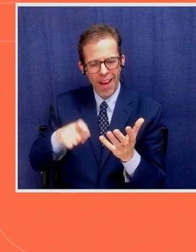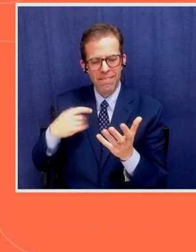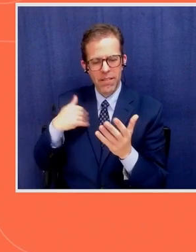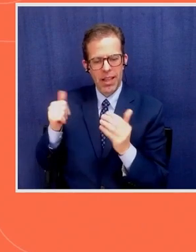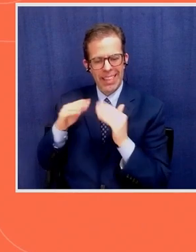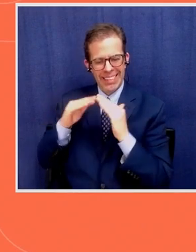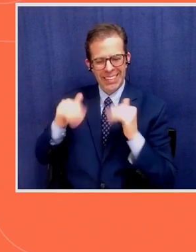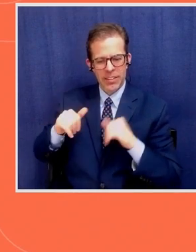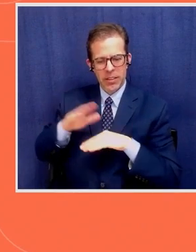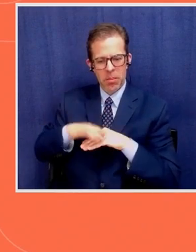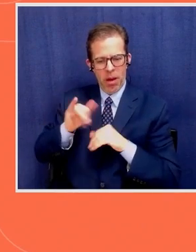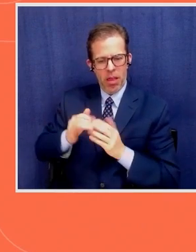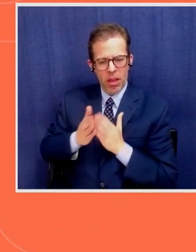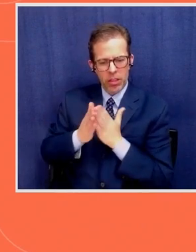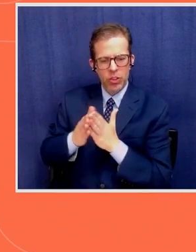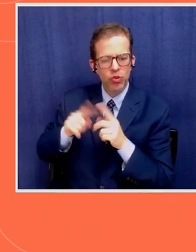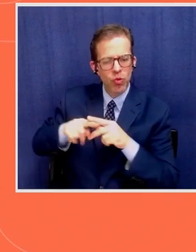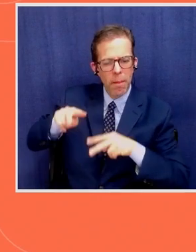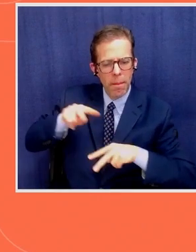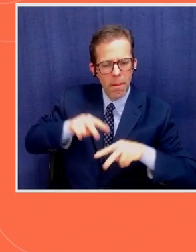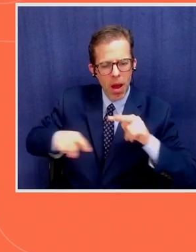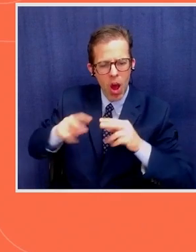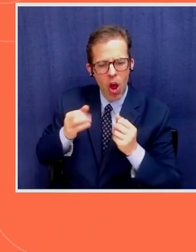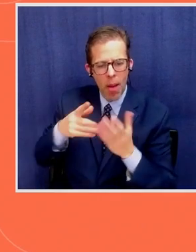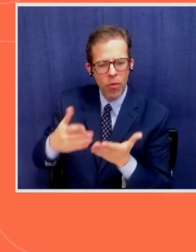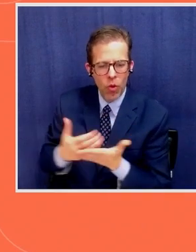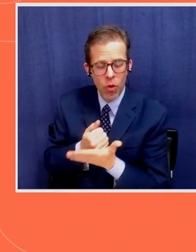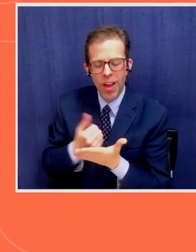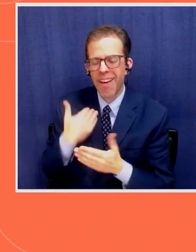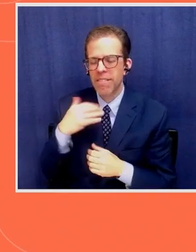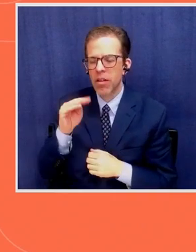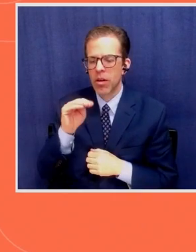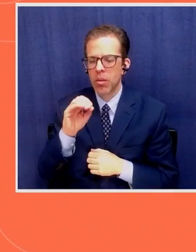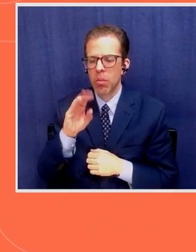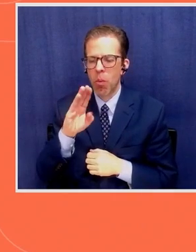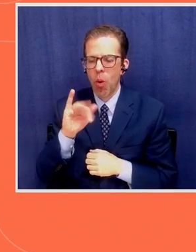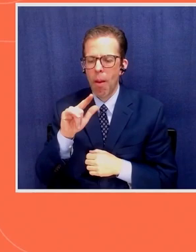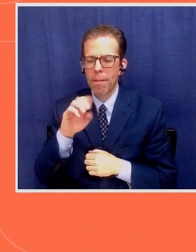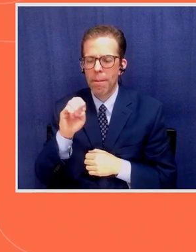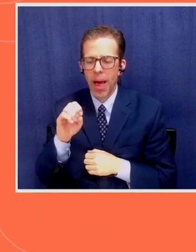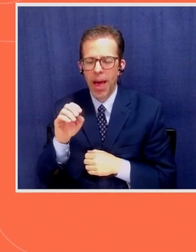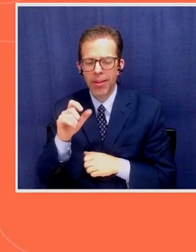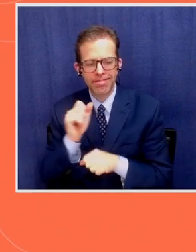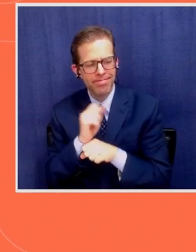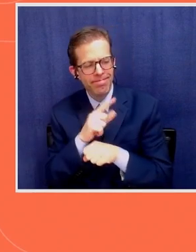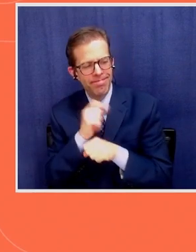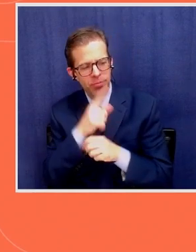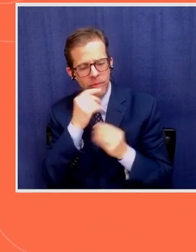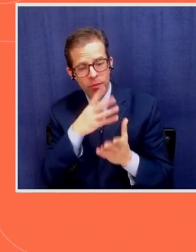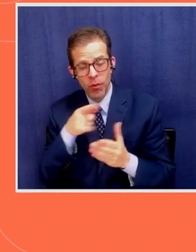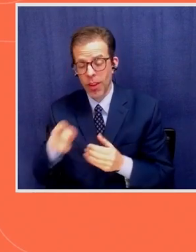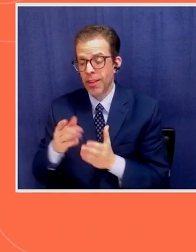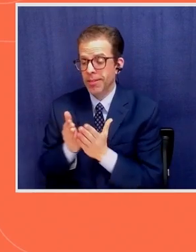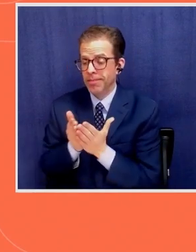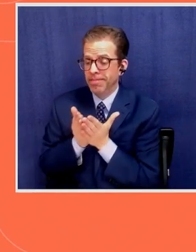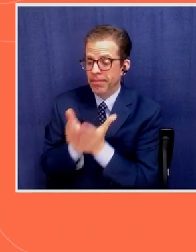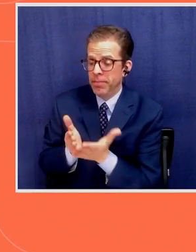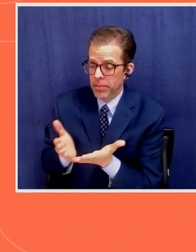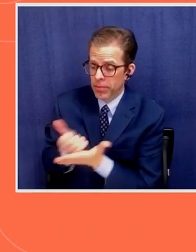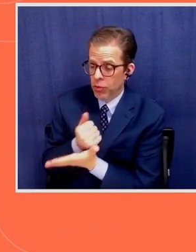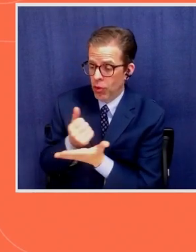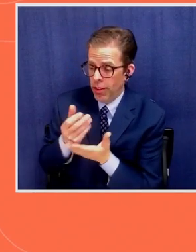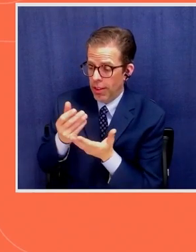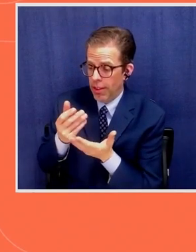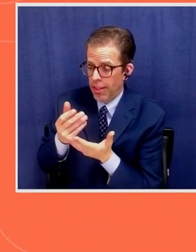And to do that, you should have something you call the mobile transceiver unit that will have the fisheries monitoring center staff to get